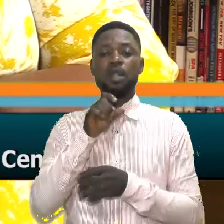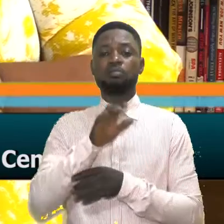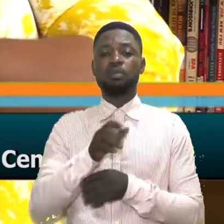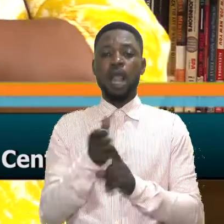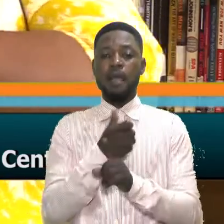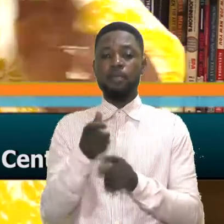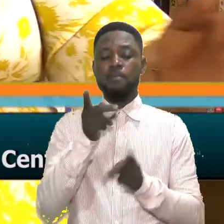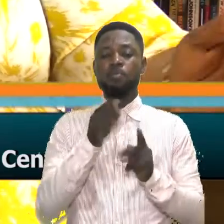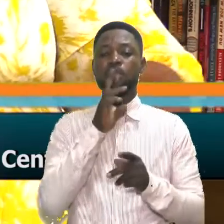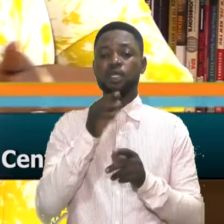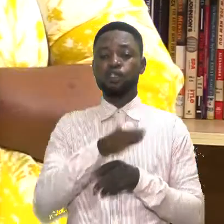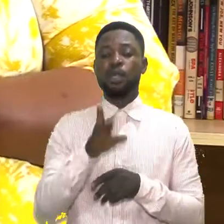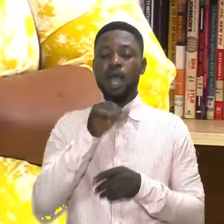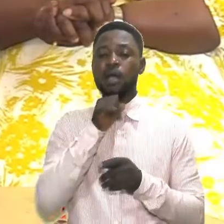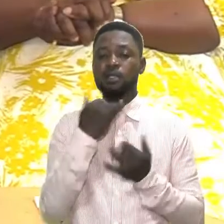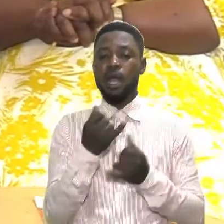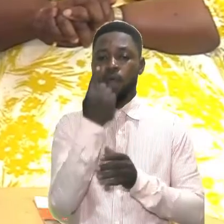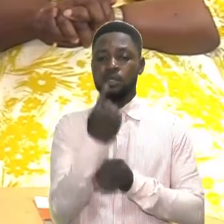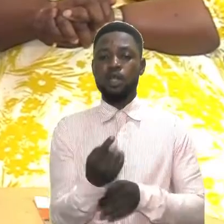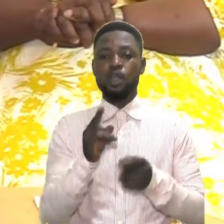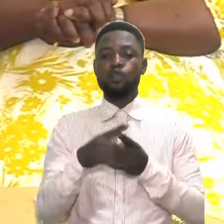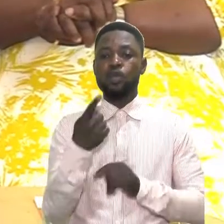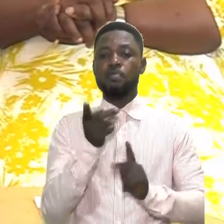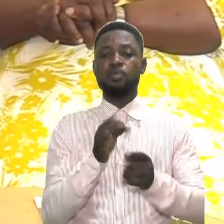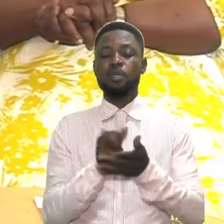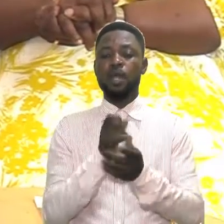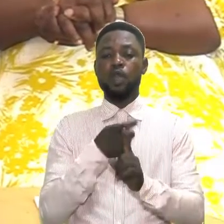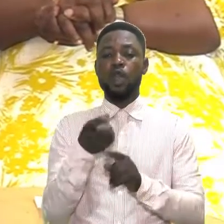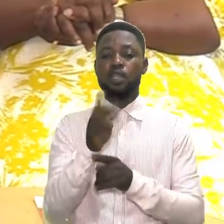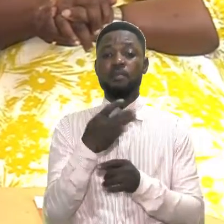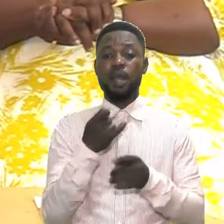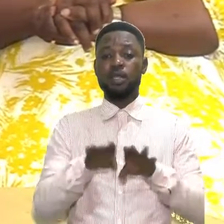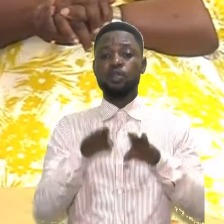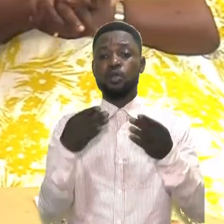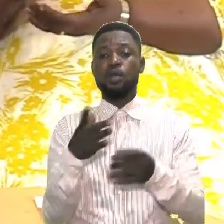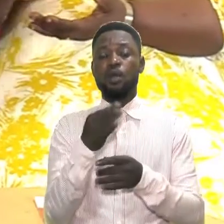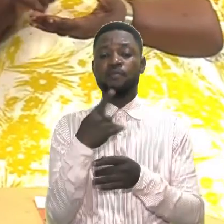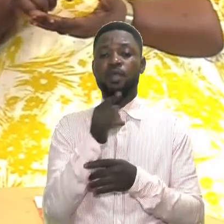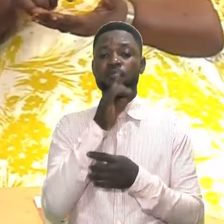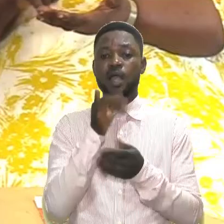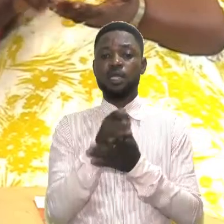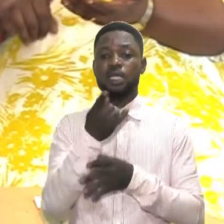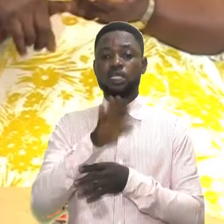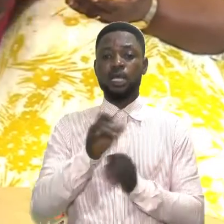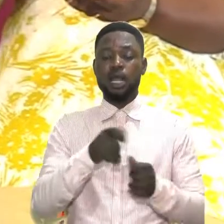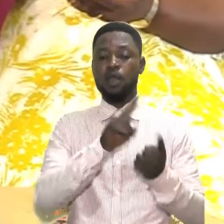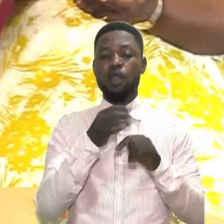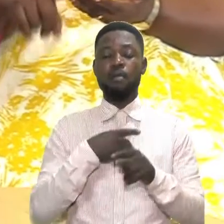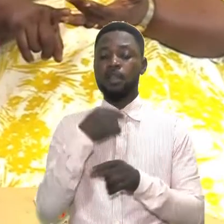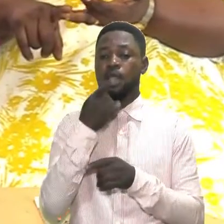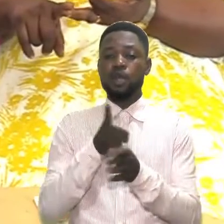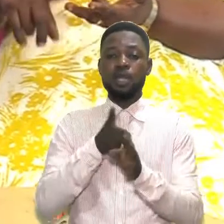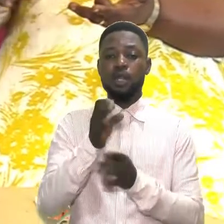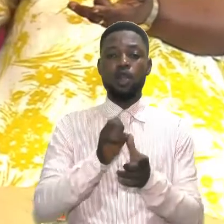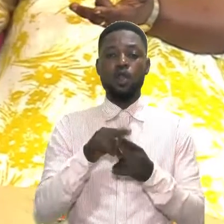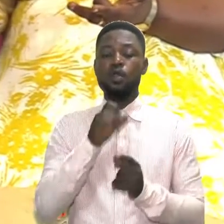sexual abuse because children are now isolated to their perpetrators. And then you should know about disclosures. these are parts of the fact a child can come and